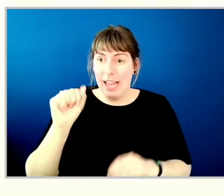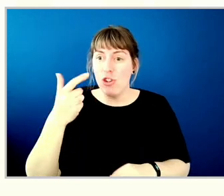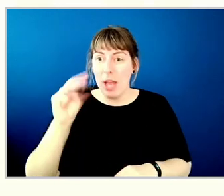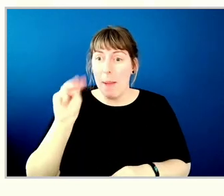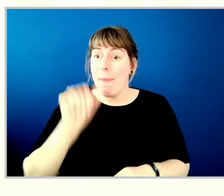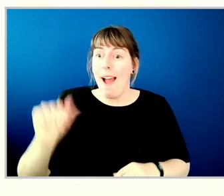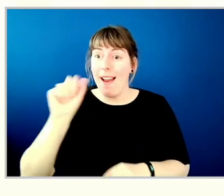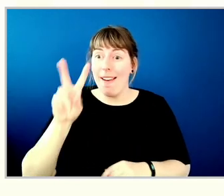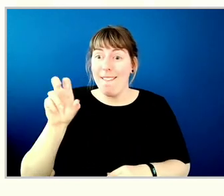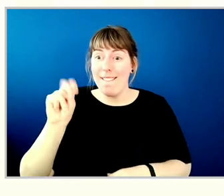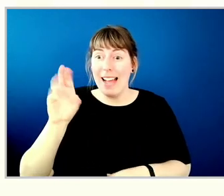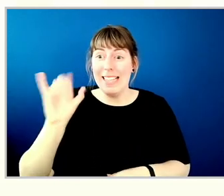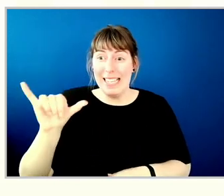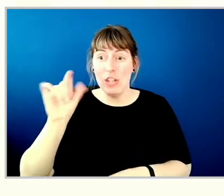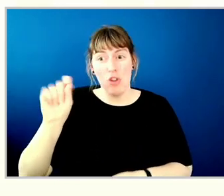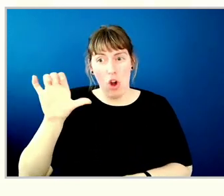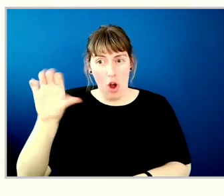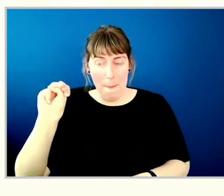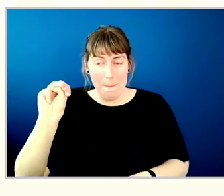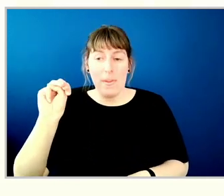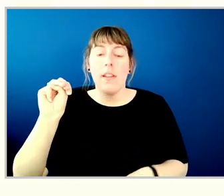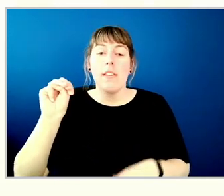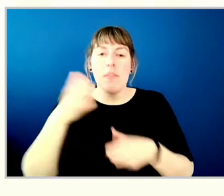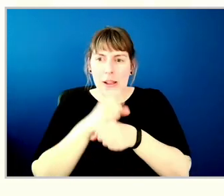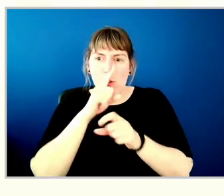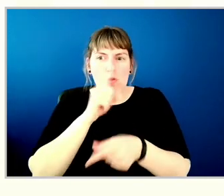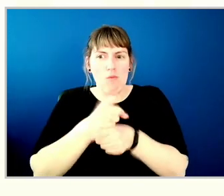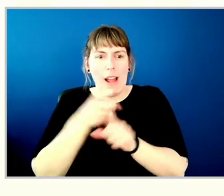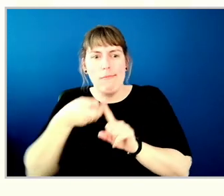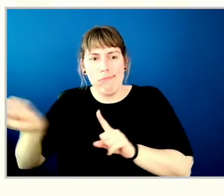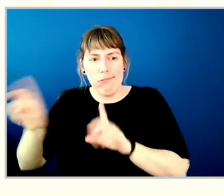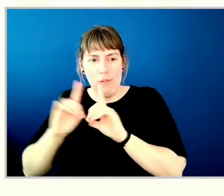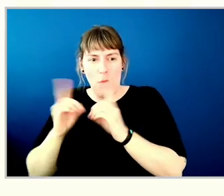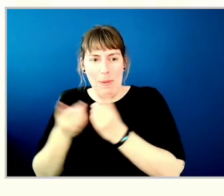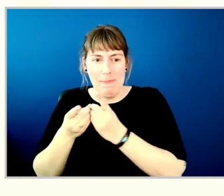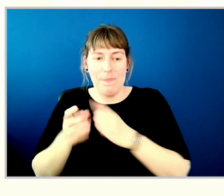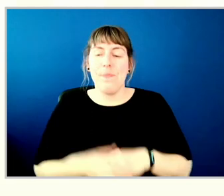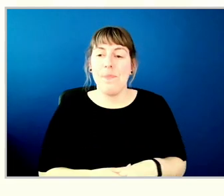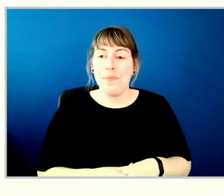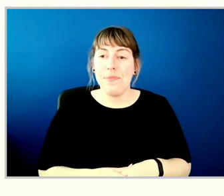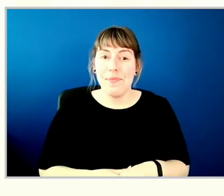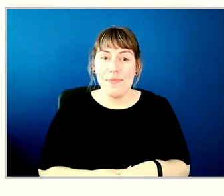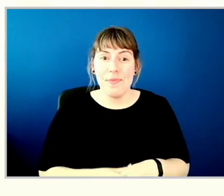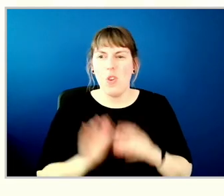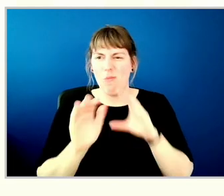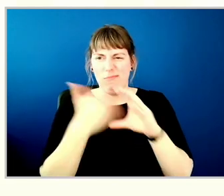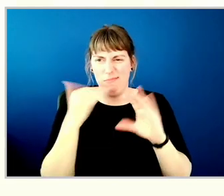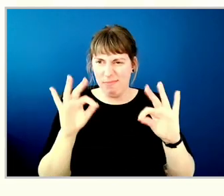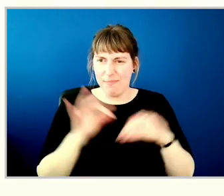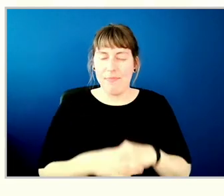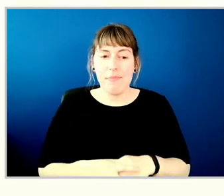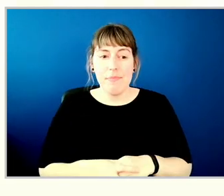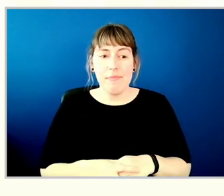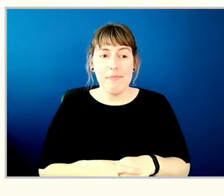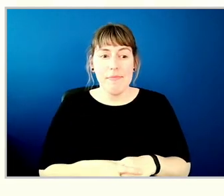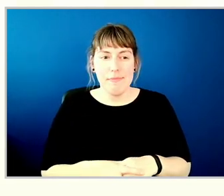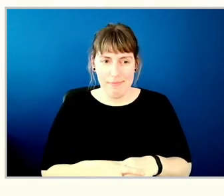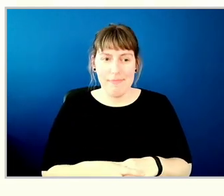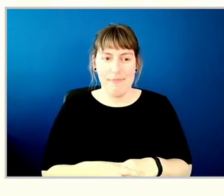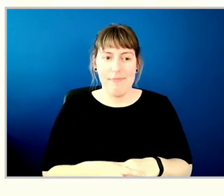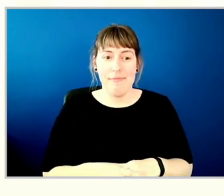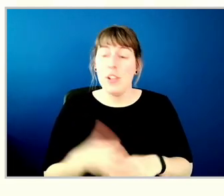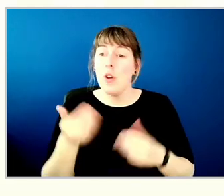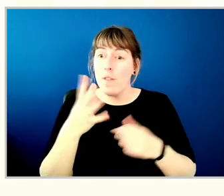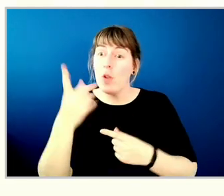.com, and we'll make sure your question gets to the right department and someone reaches out. So we've already had a few questions come in during the